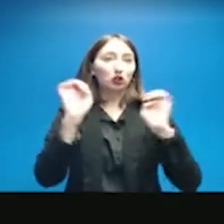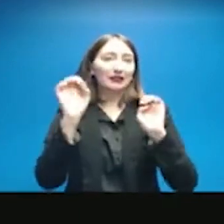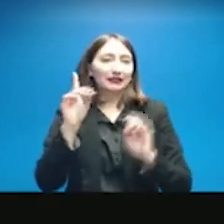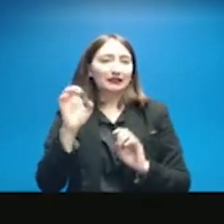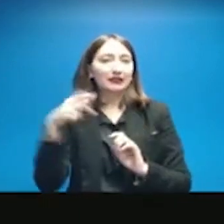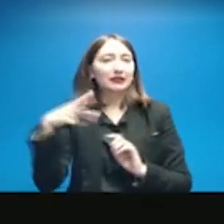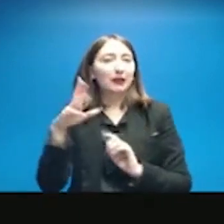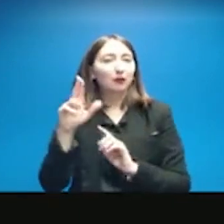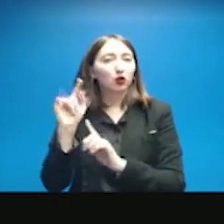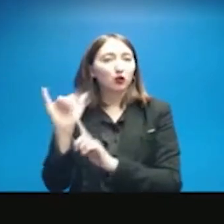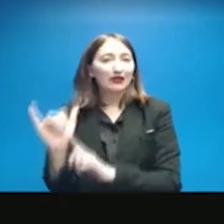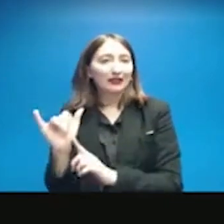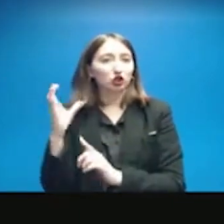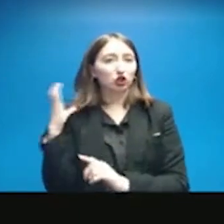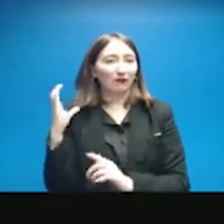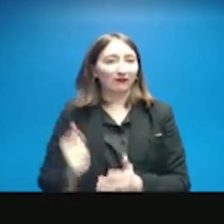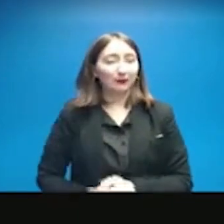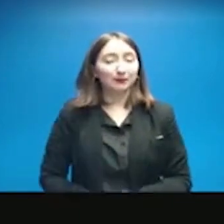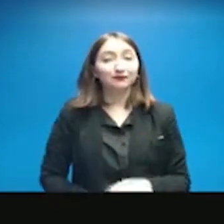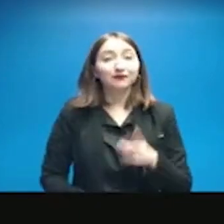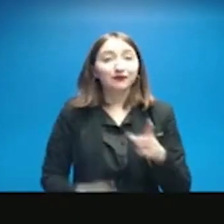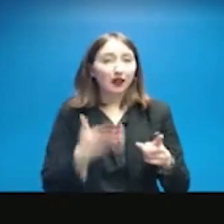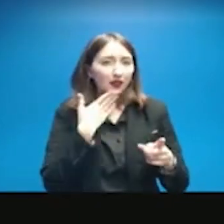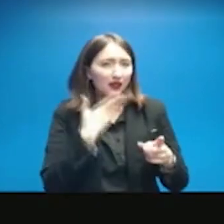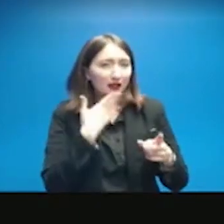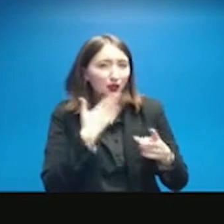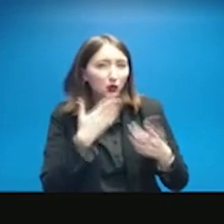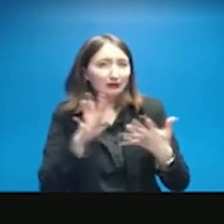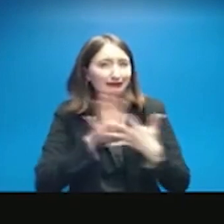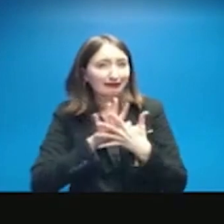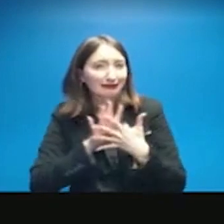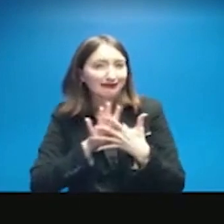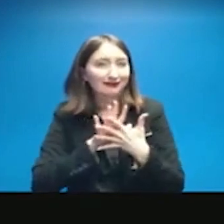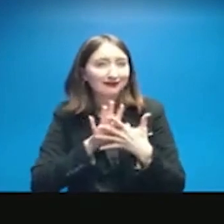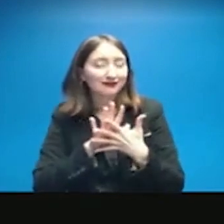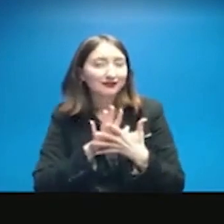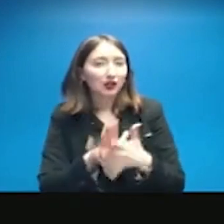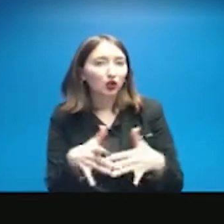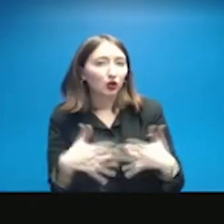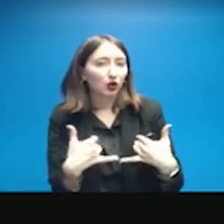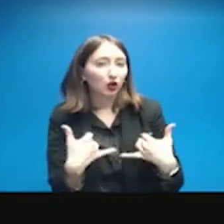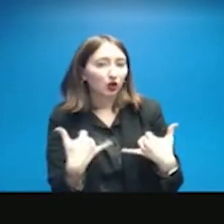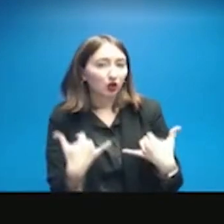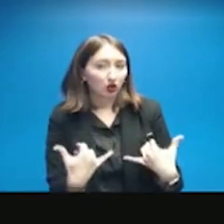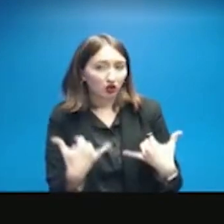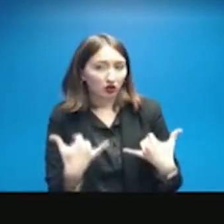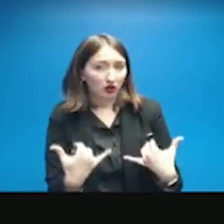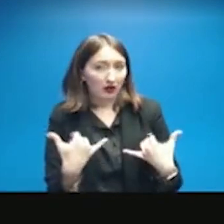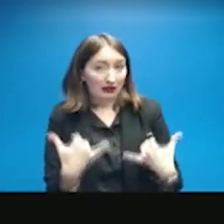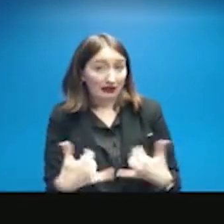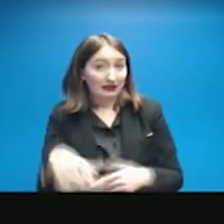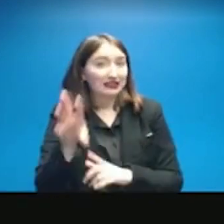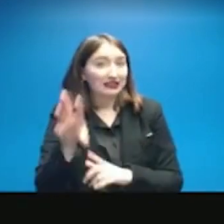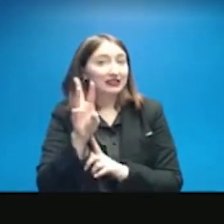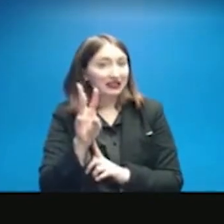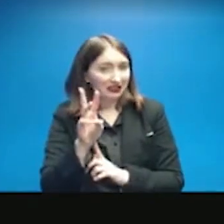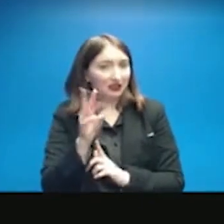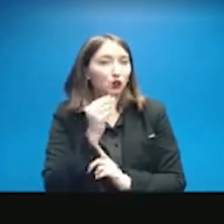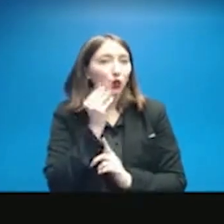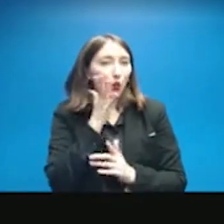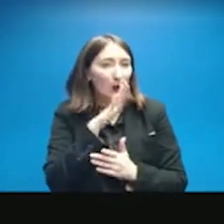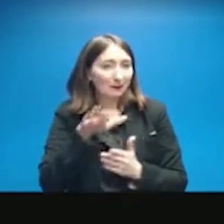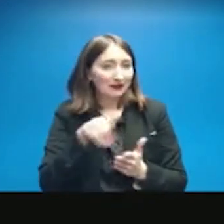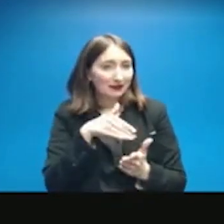Thanks, Maria. Thanks, Maria. From Bexar County, we are currently at the six warming centers. are